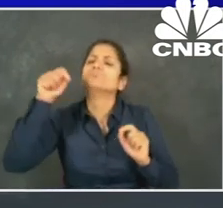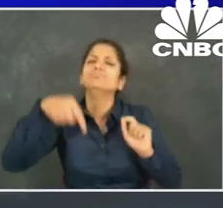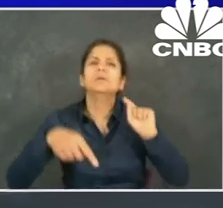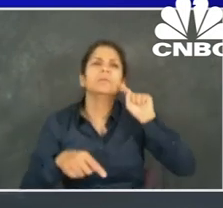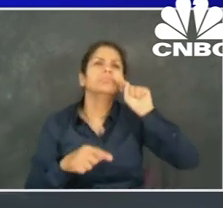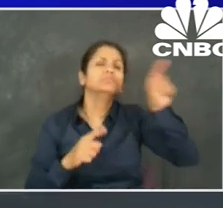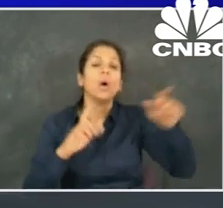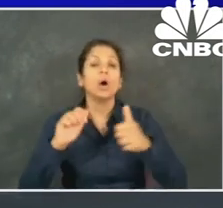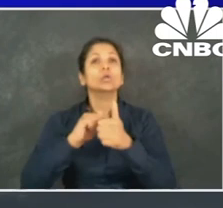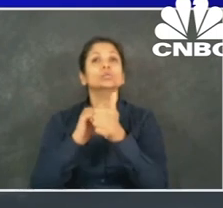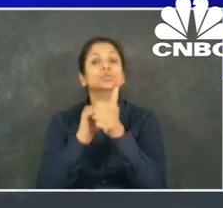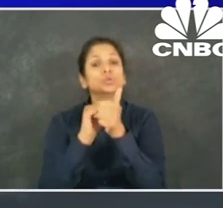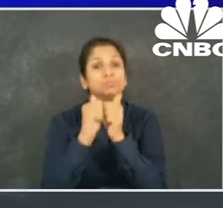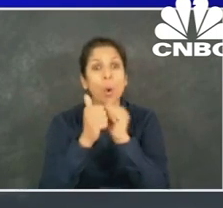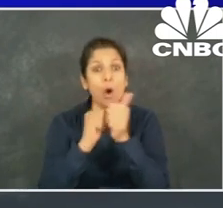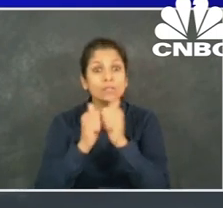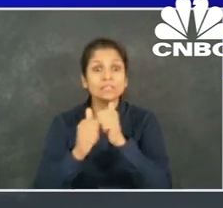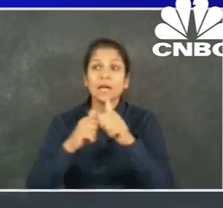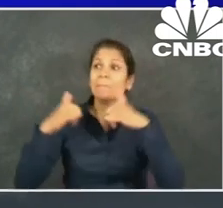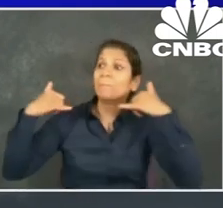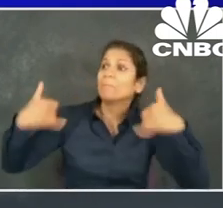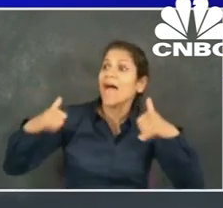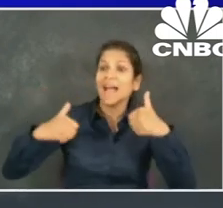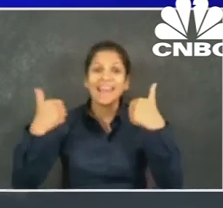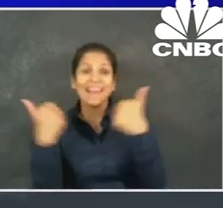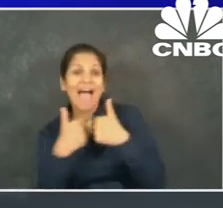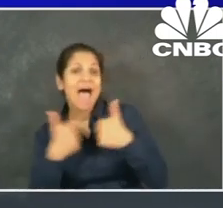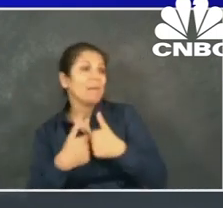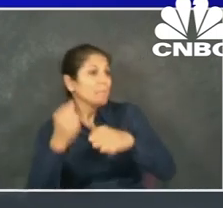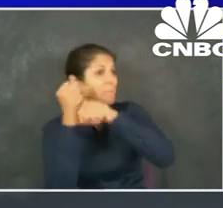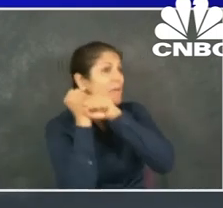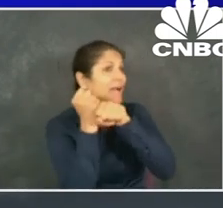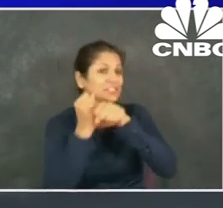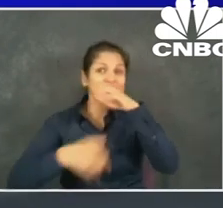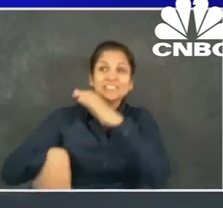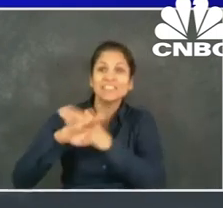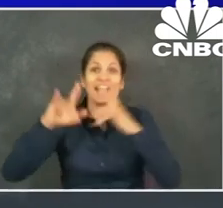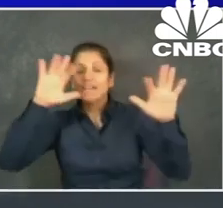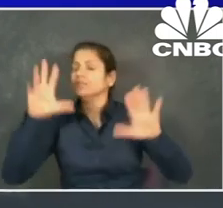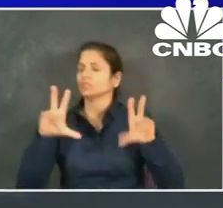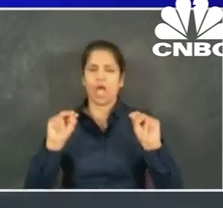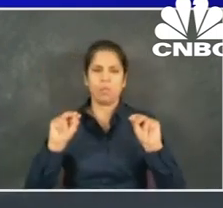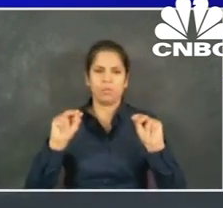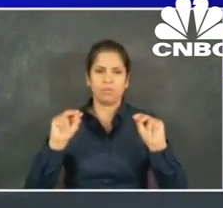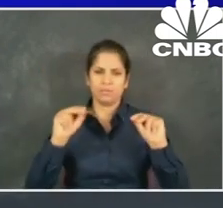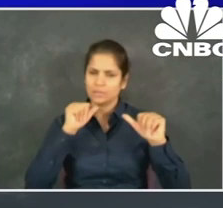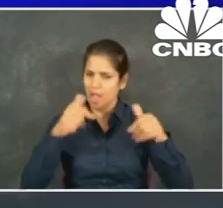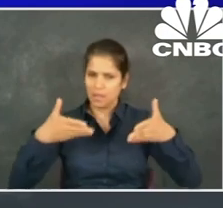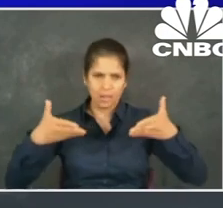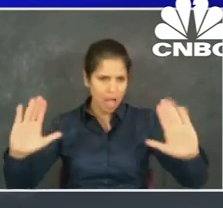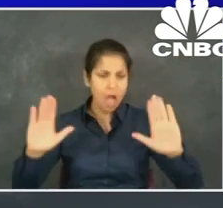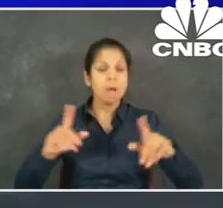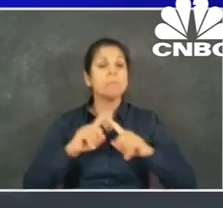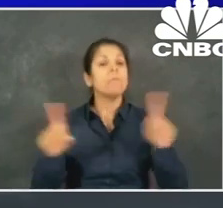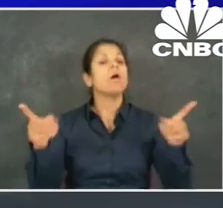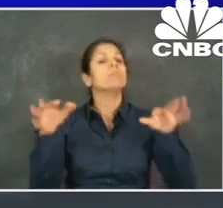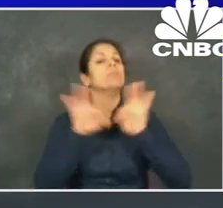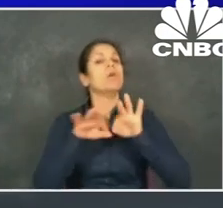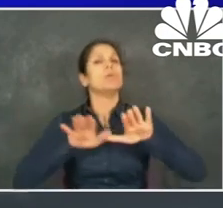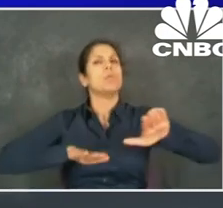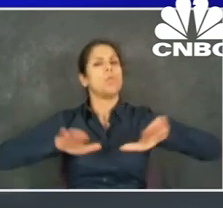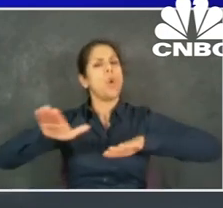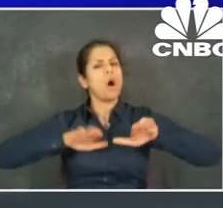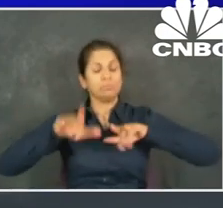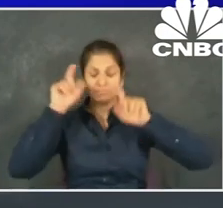allow that. We're going to keep making sure people socially distance and keep making sure people have face coverings and anyone who doesn't happen to have one, more and more,